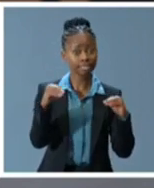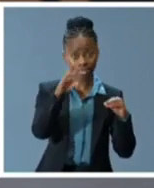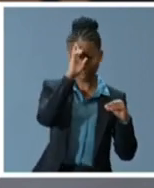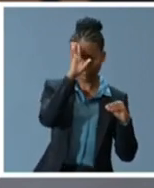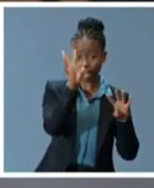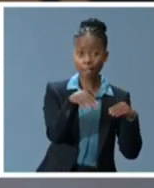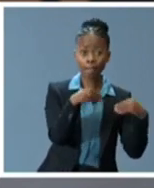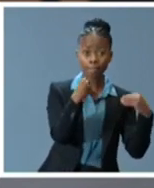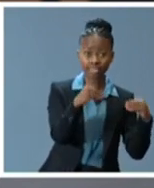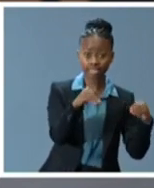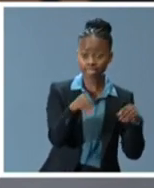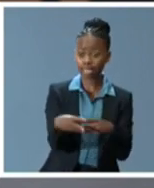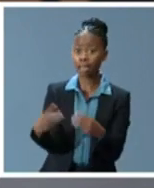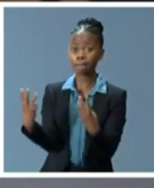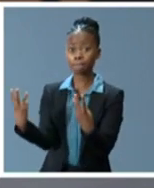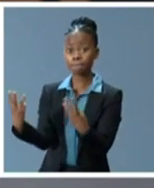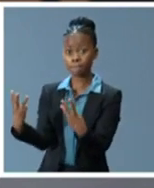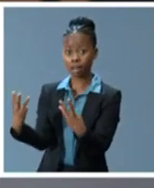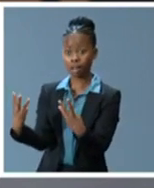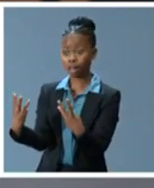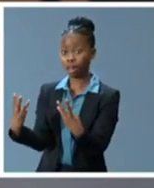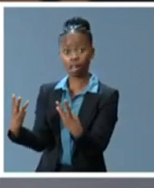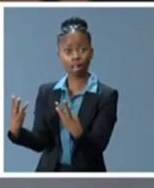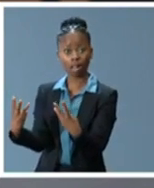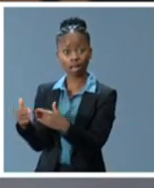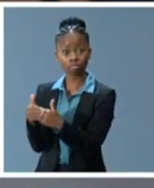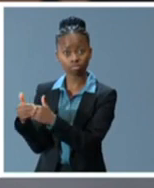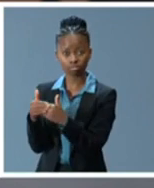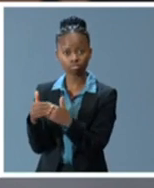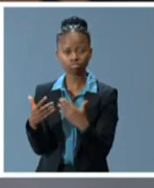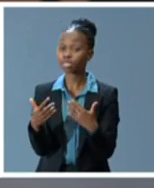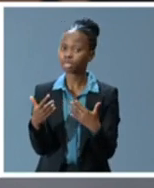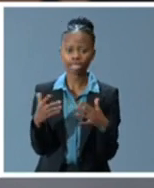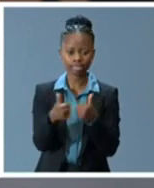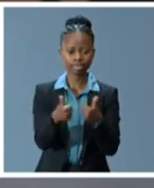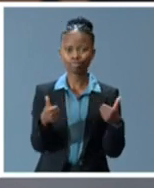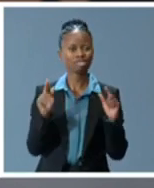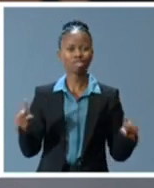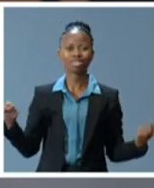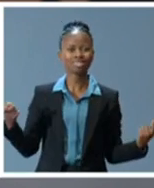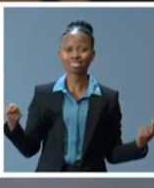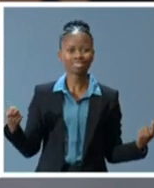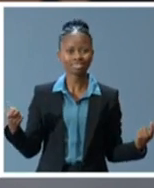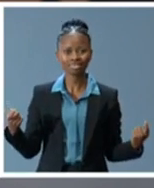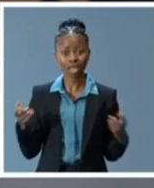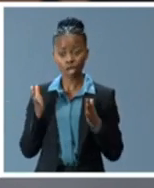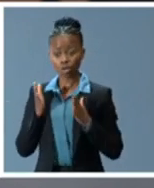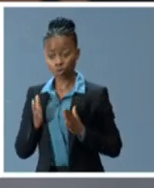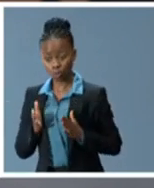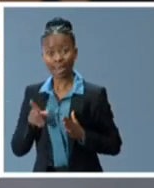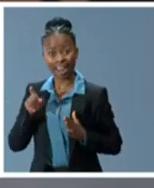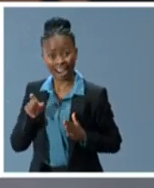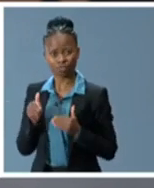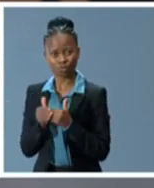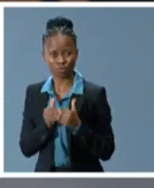from the necessity to uphold, at the same time, the shared human dignity of